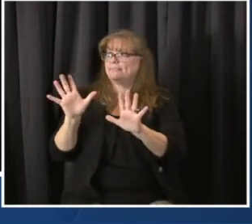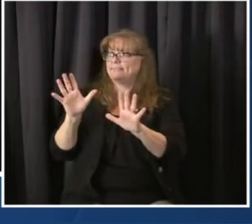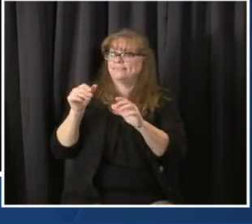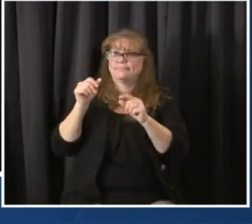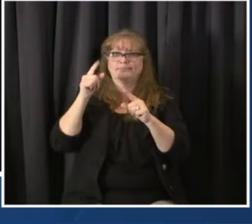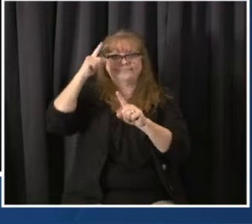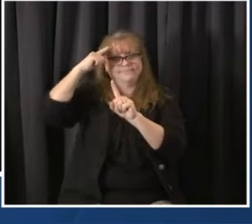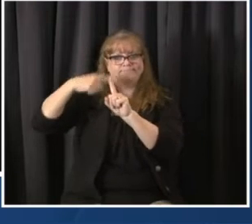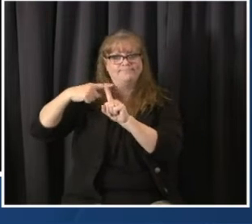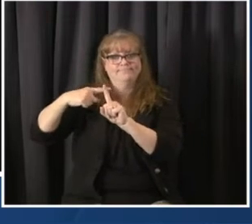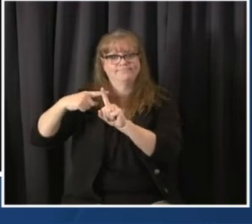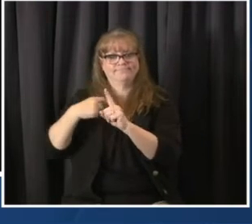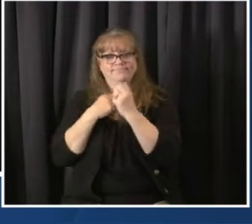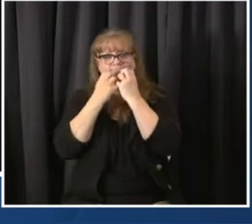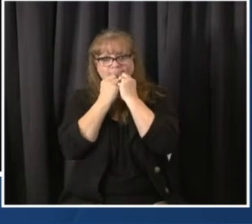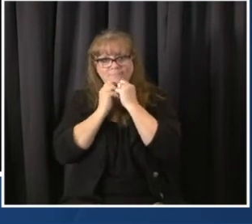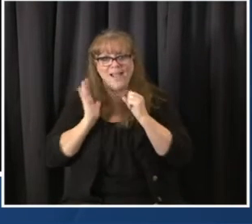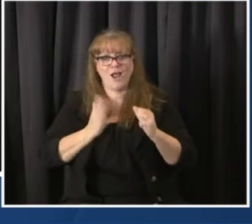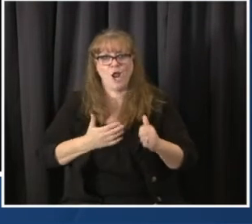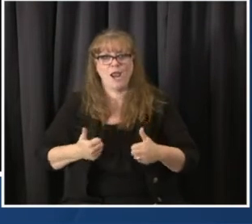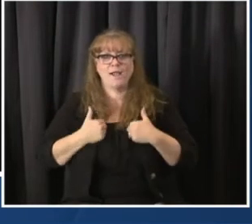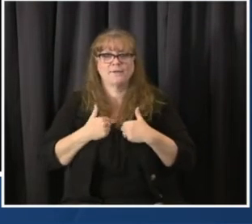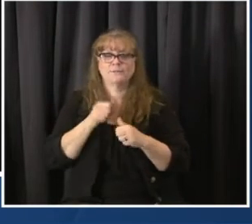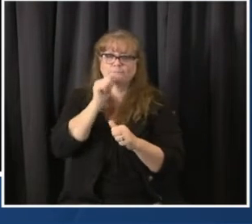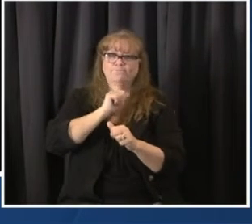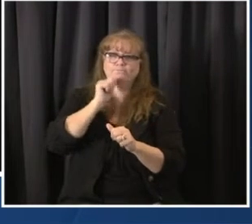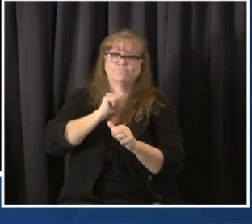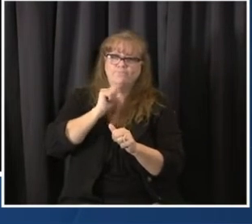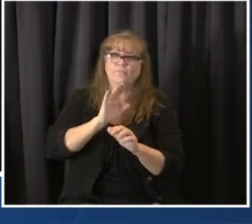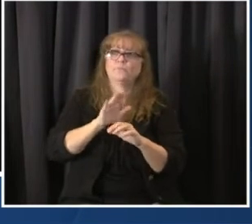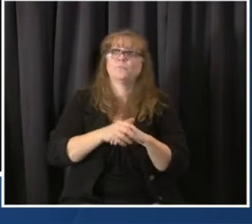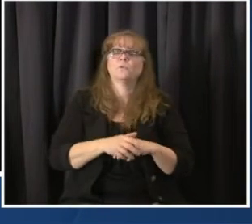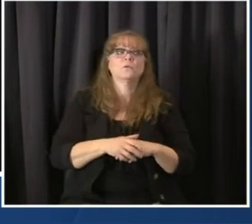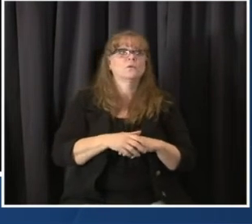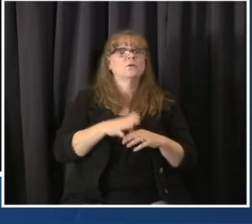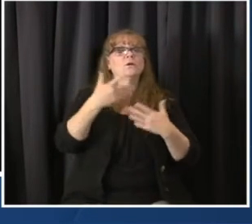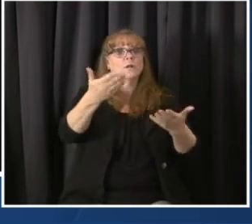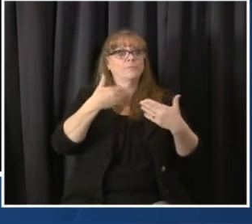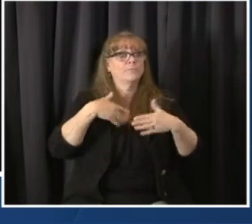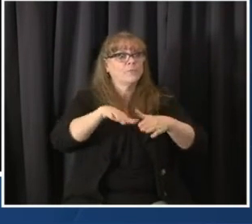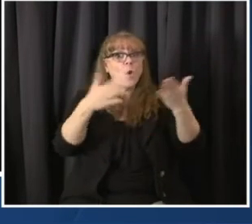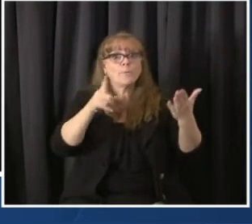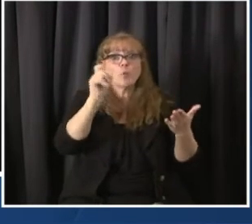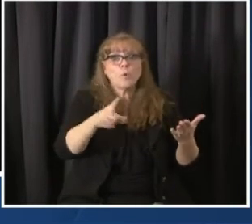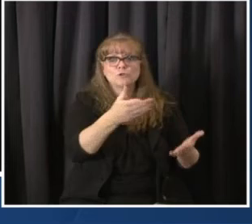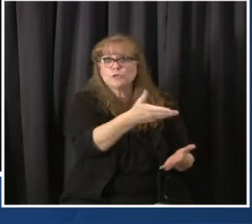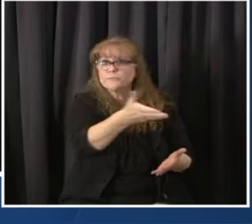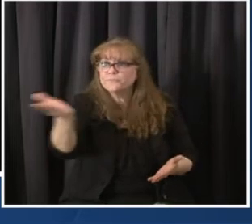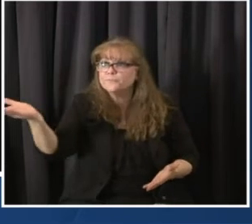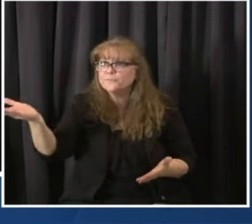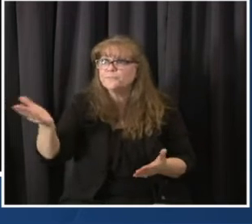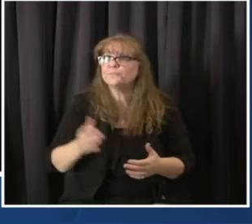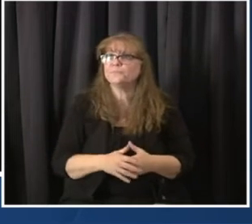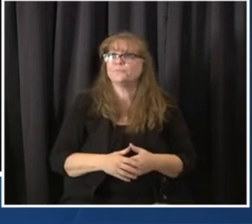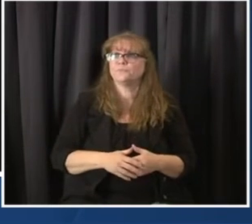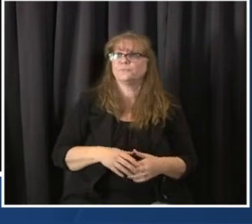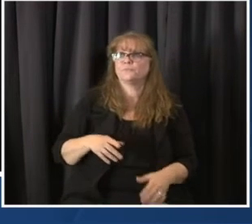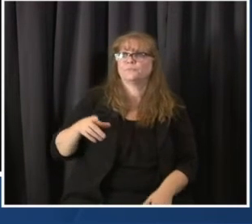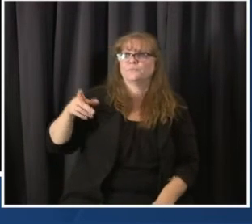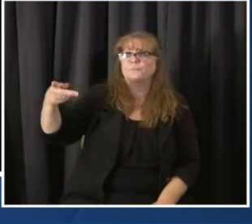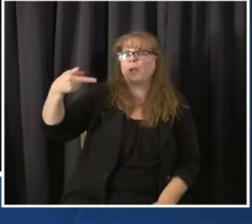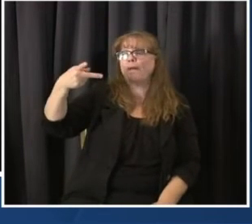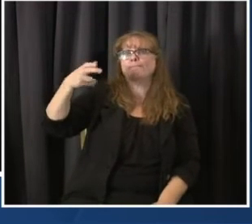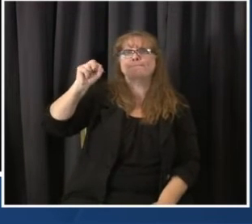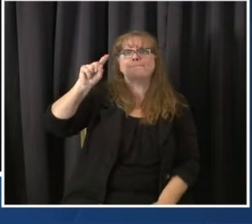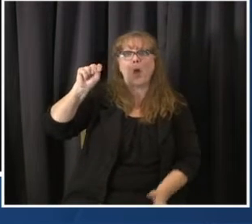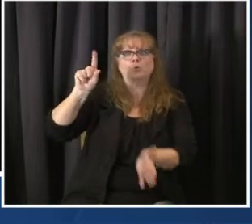Hi, this is Jessica with The Post. Yesterday, the state confirmed more cases of the new variant.